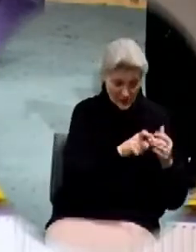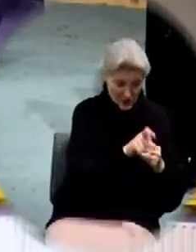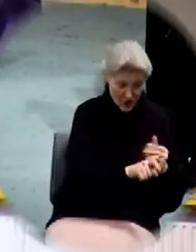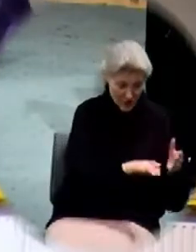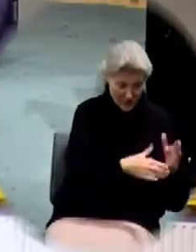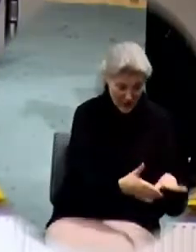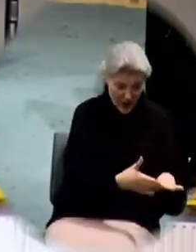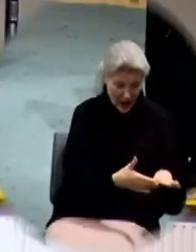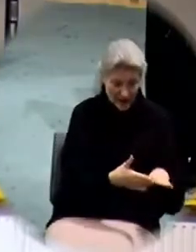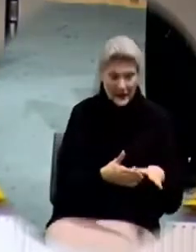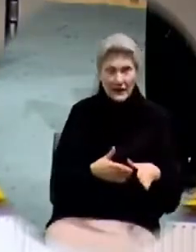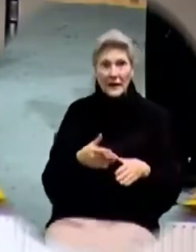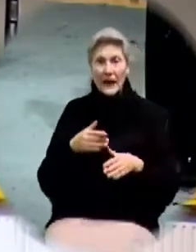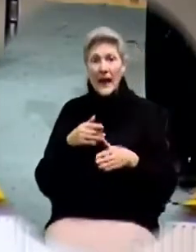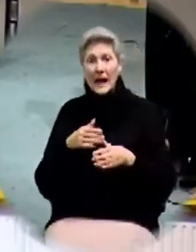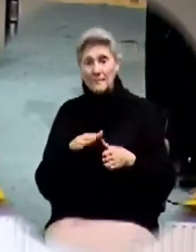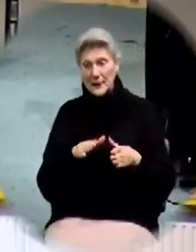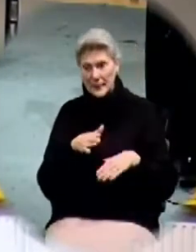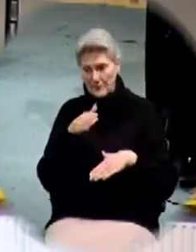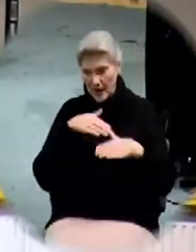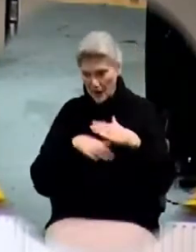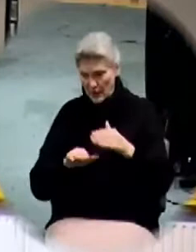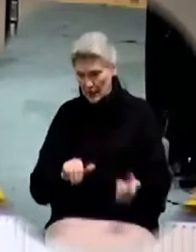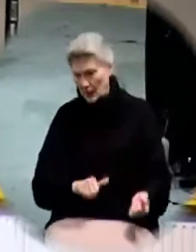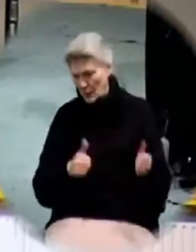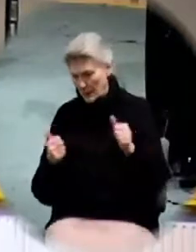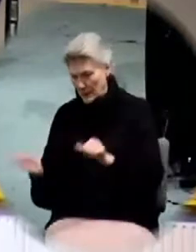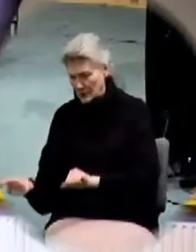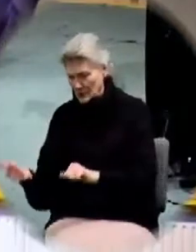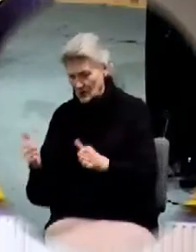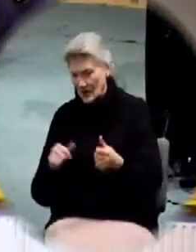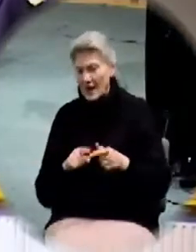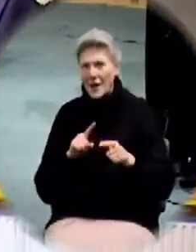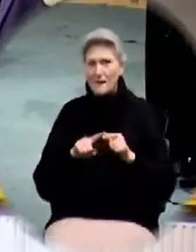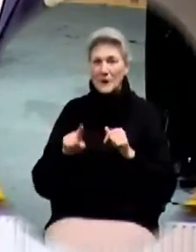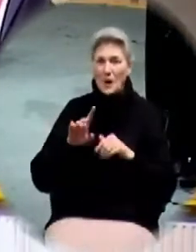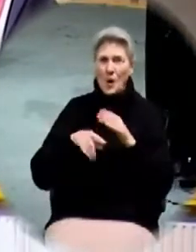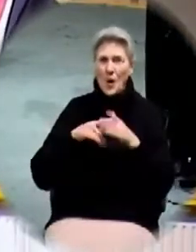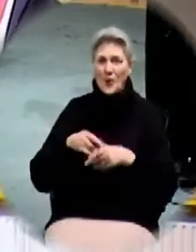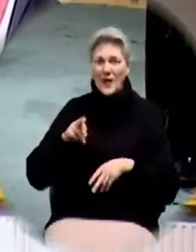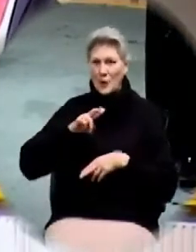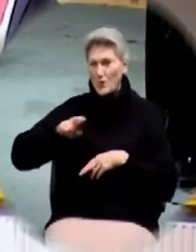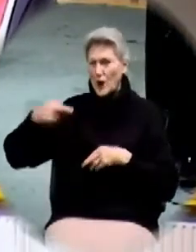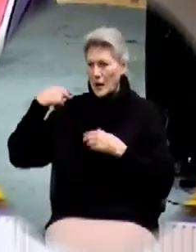in the waters of baptism, but that old right arm comes flying back off the altar.